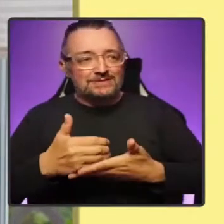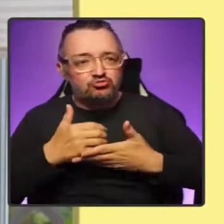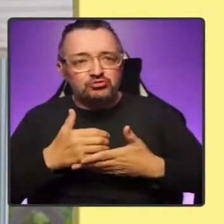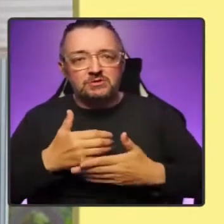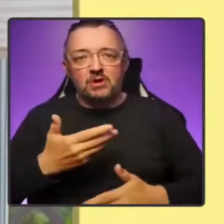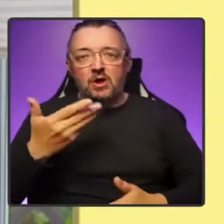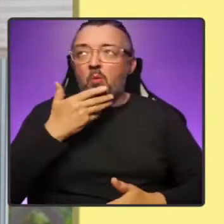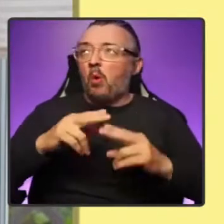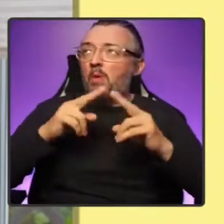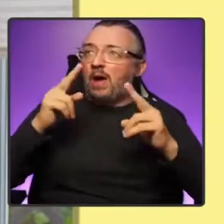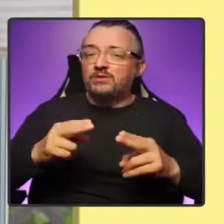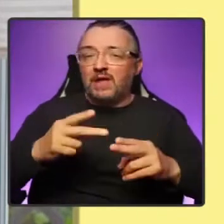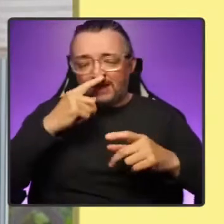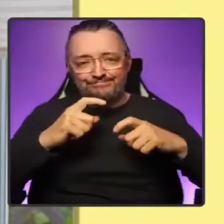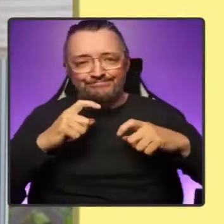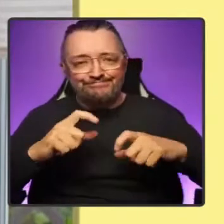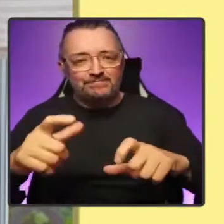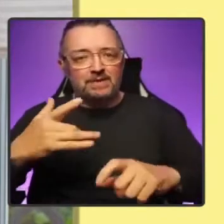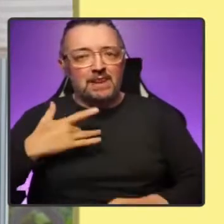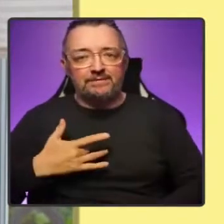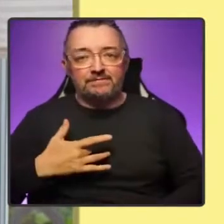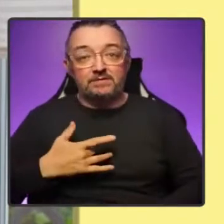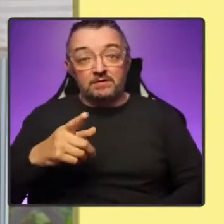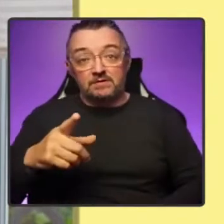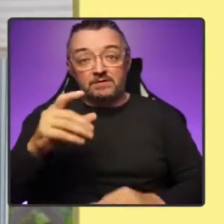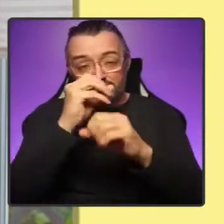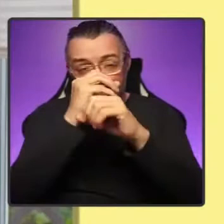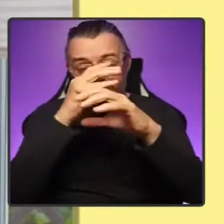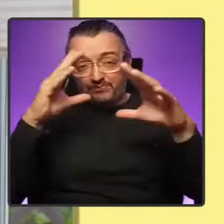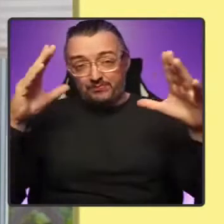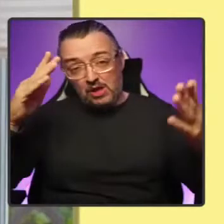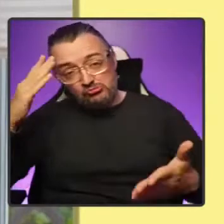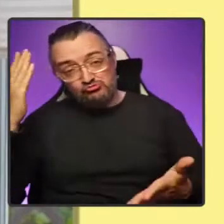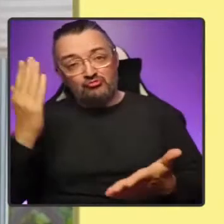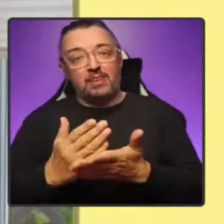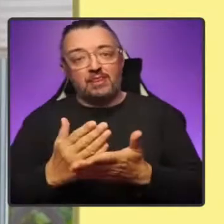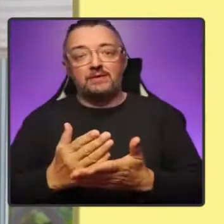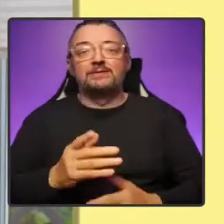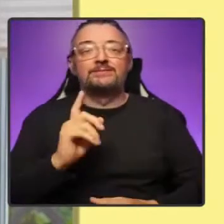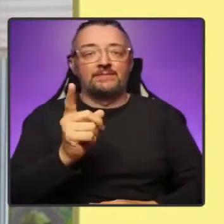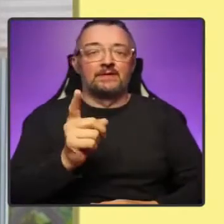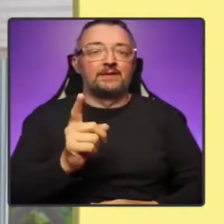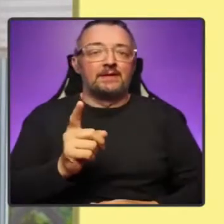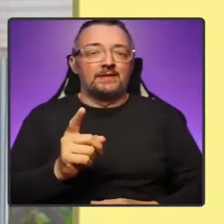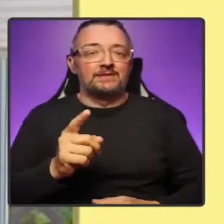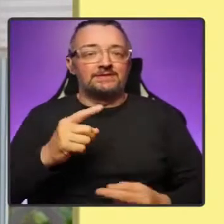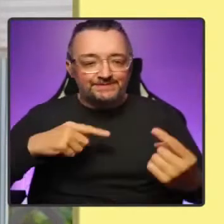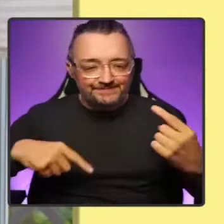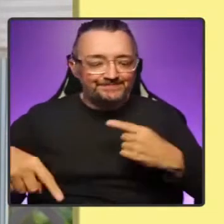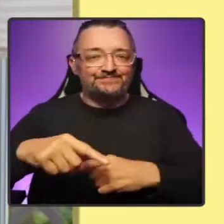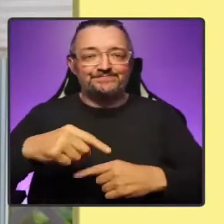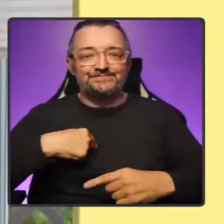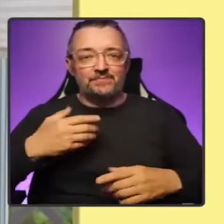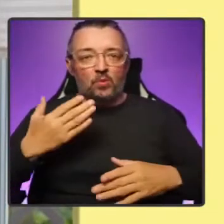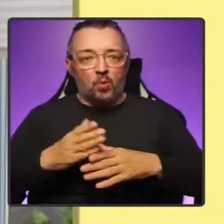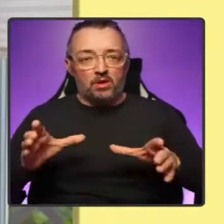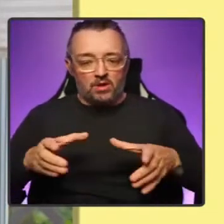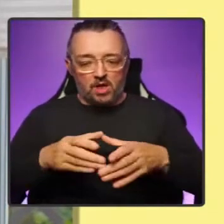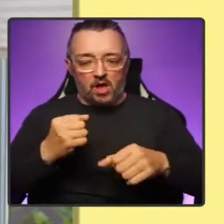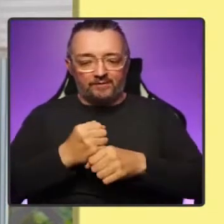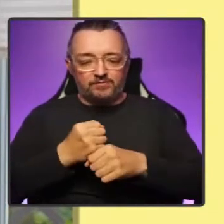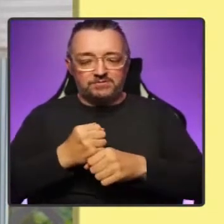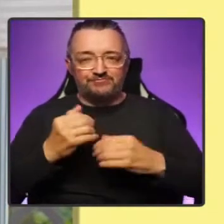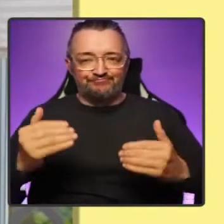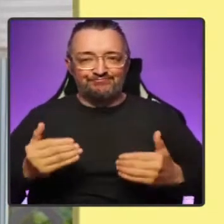Making that vision a reality is what drives all of our working government. Last month, I